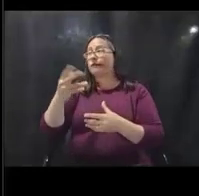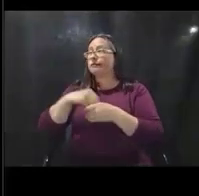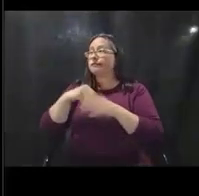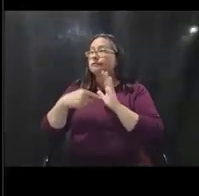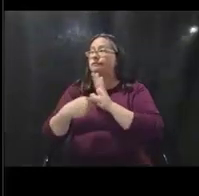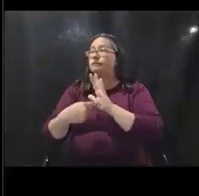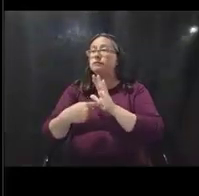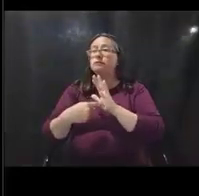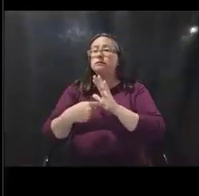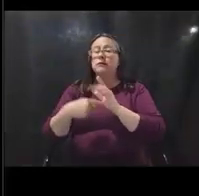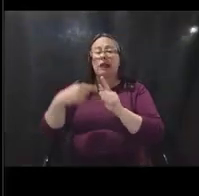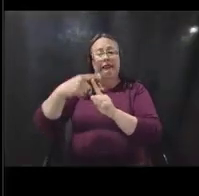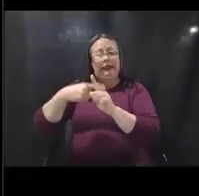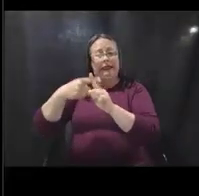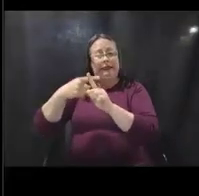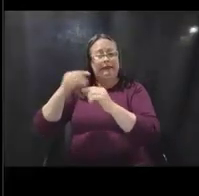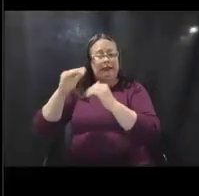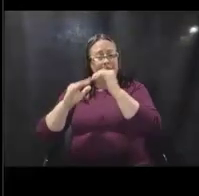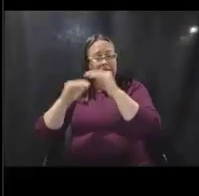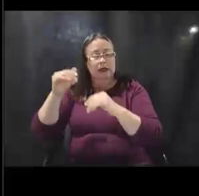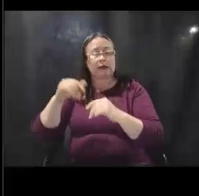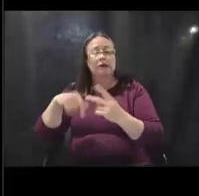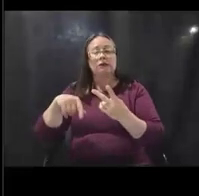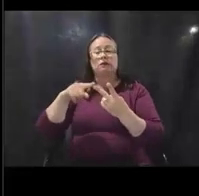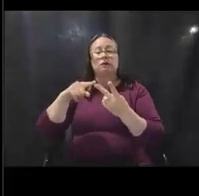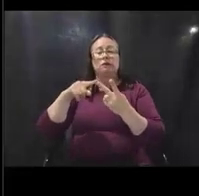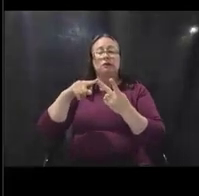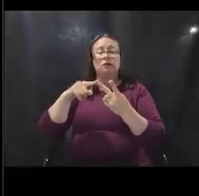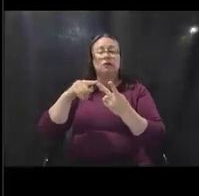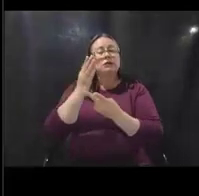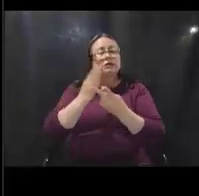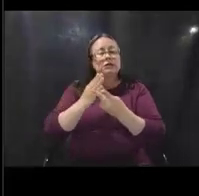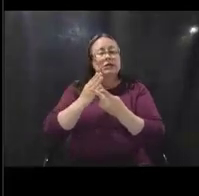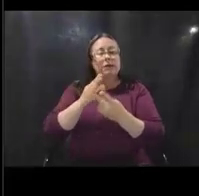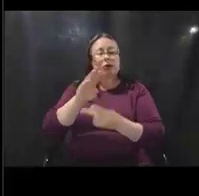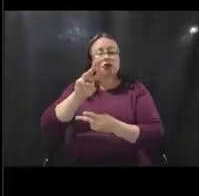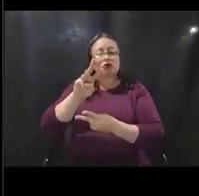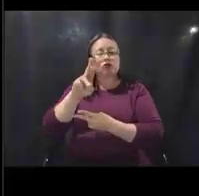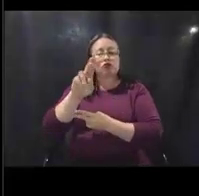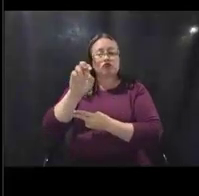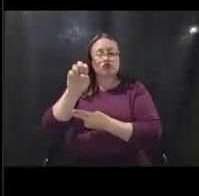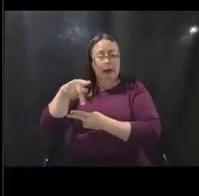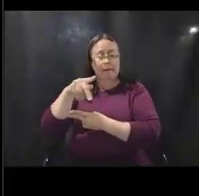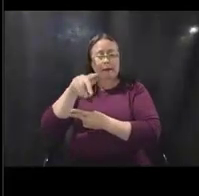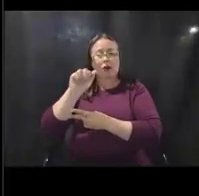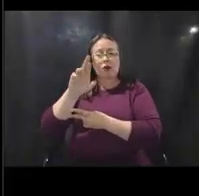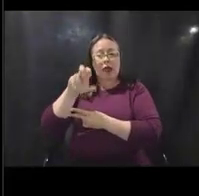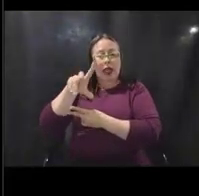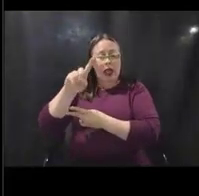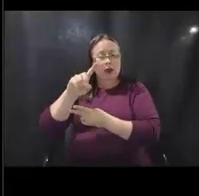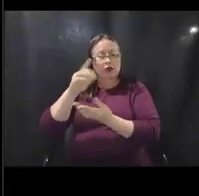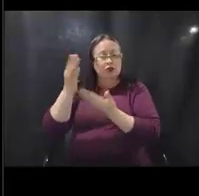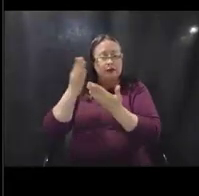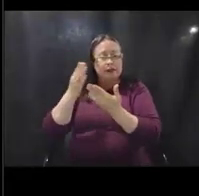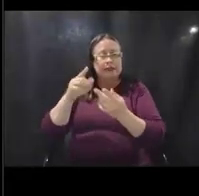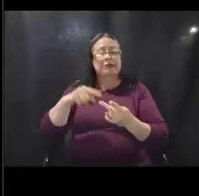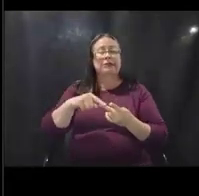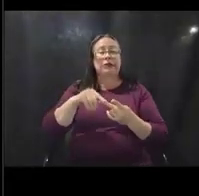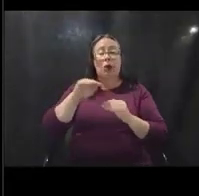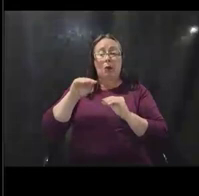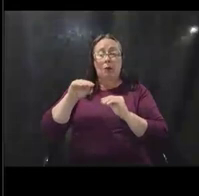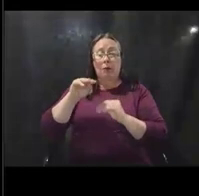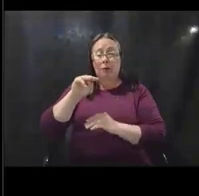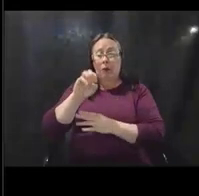um, leasing the facility, um, certain wraparound services, mobilization and demobilization costs, um,